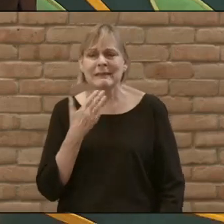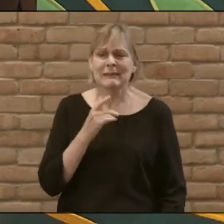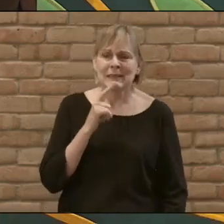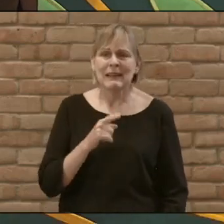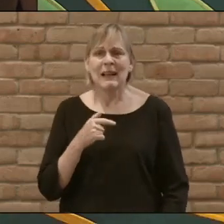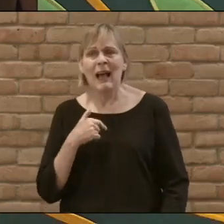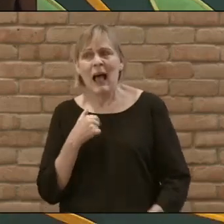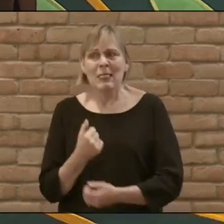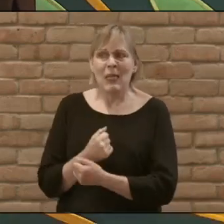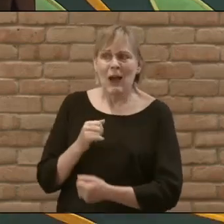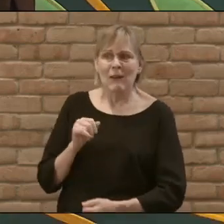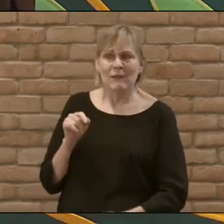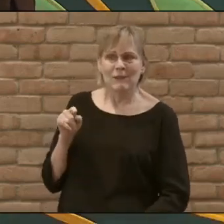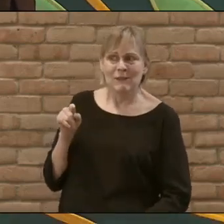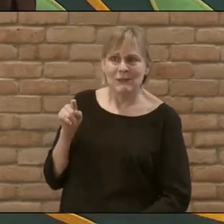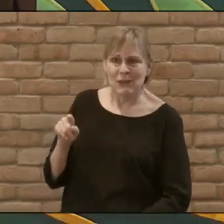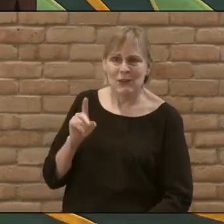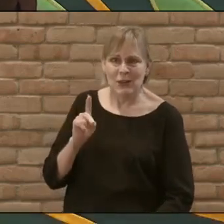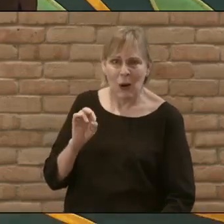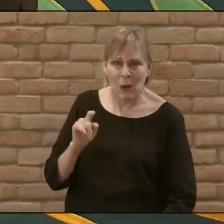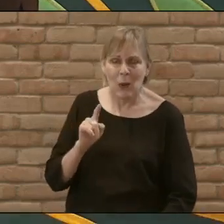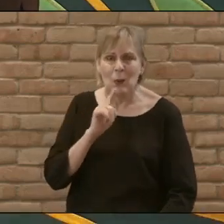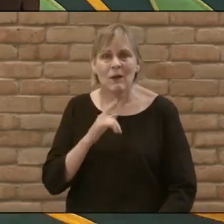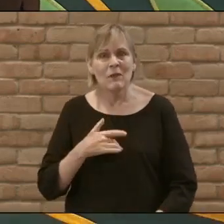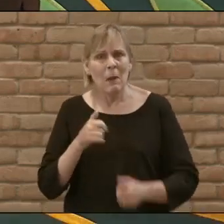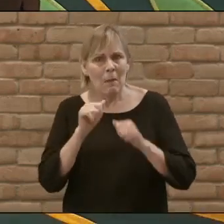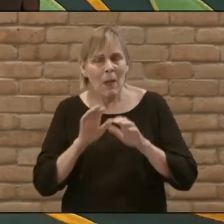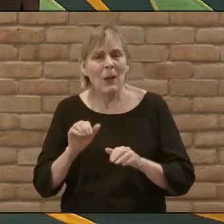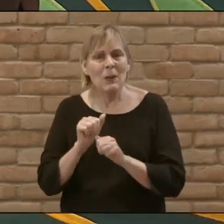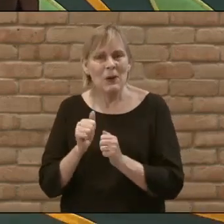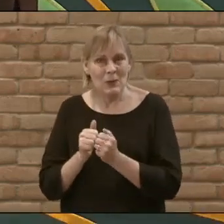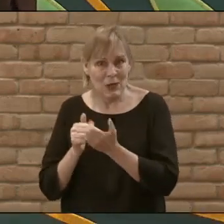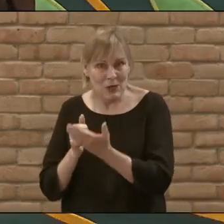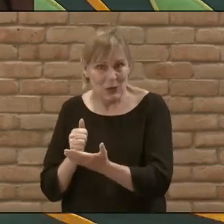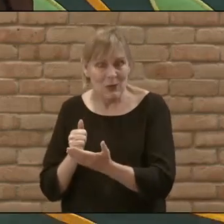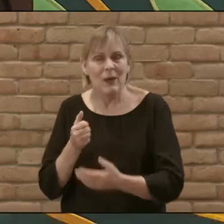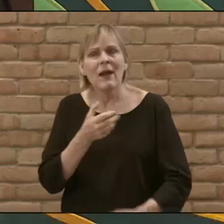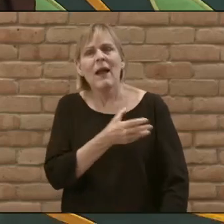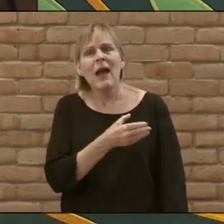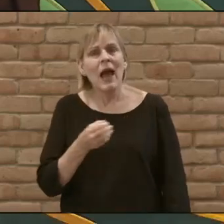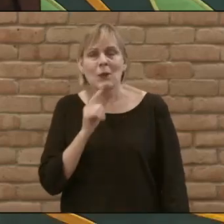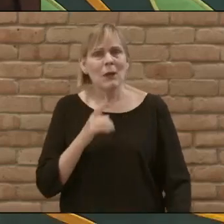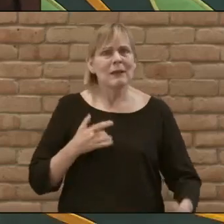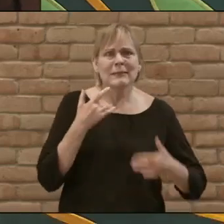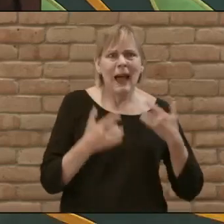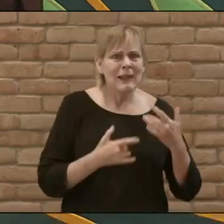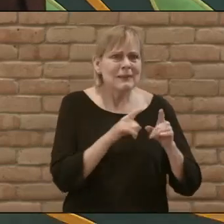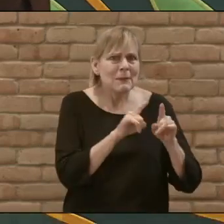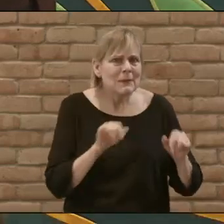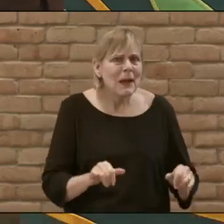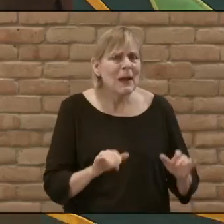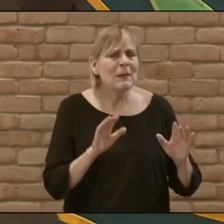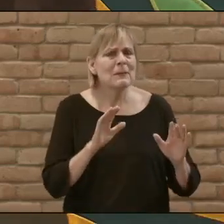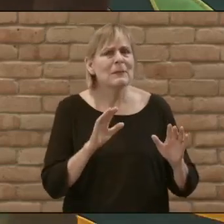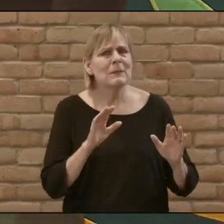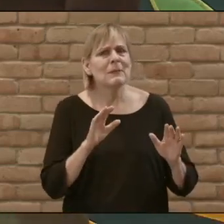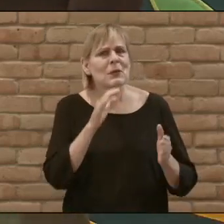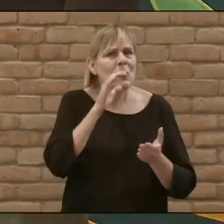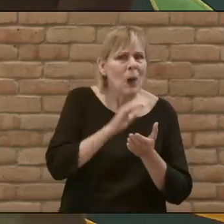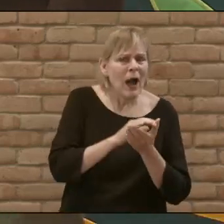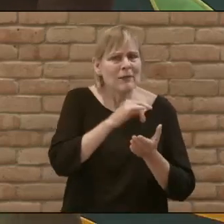Carl. And I've been so blessed to work with you. And I'm really excited for you, Nicola, and your kids